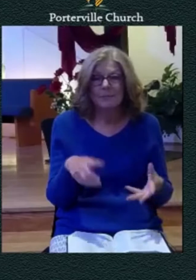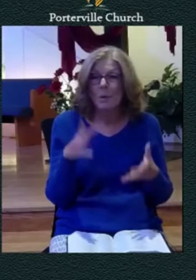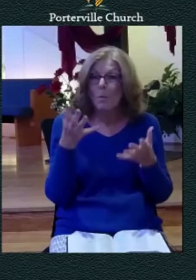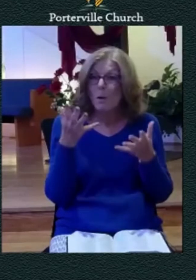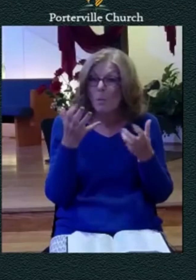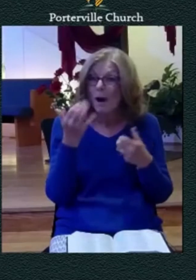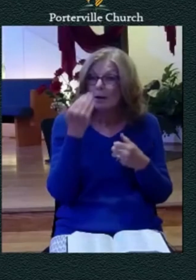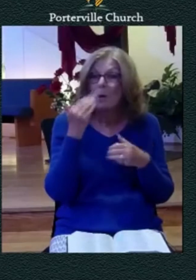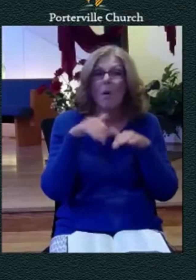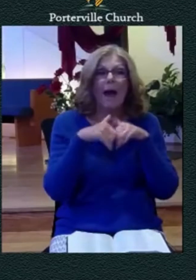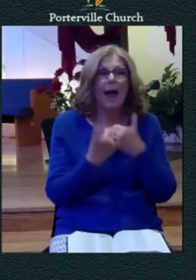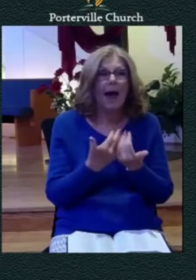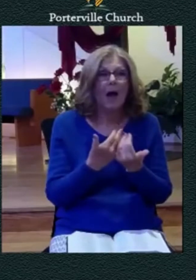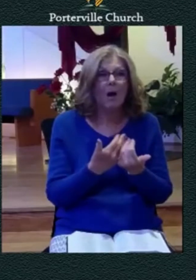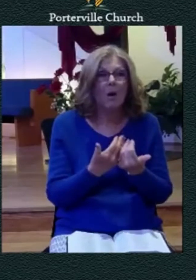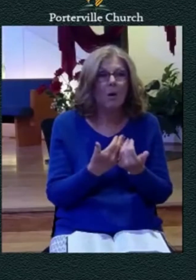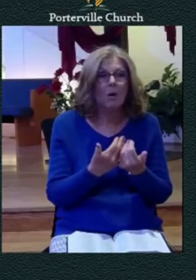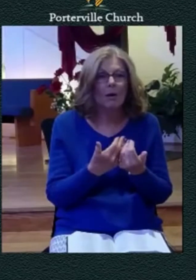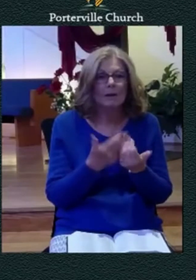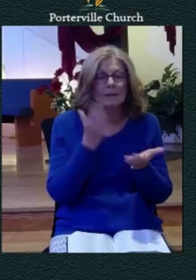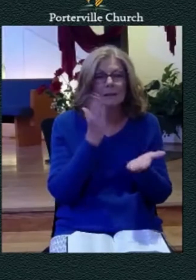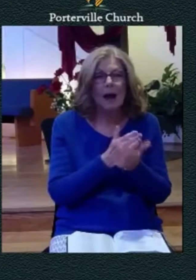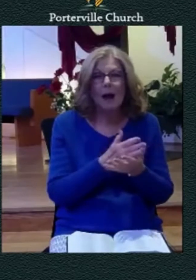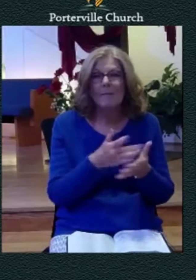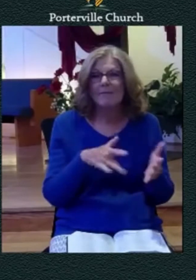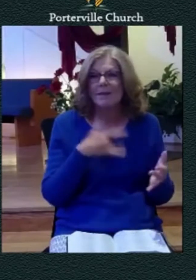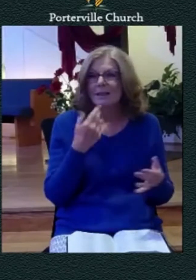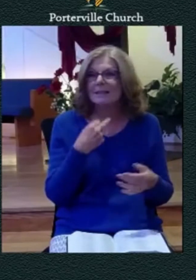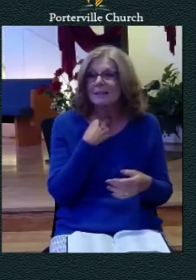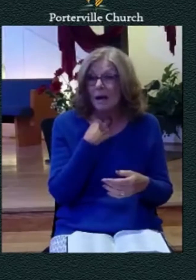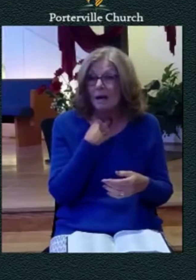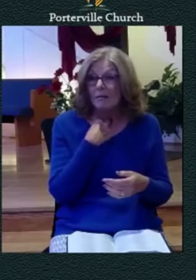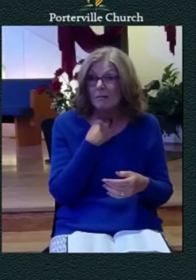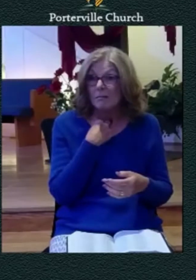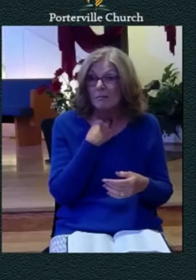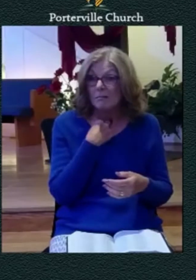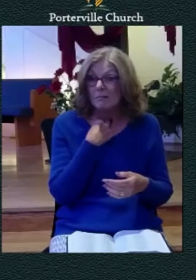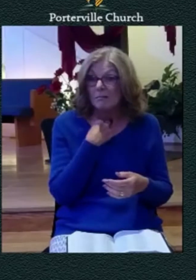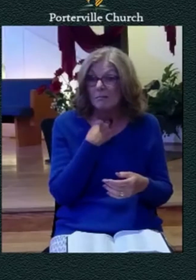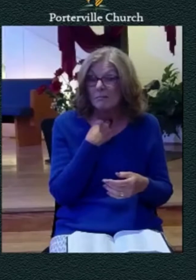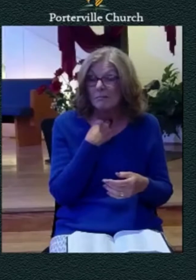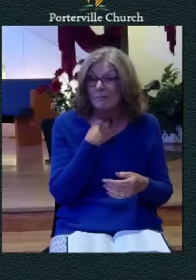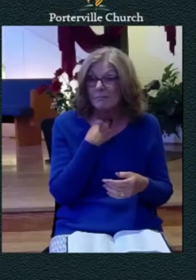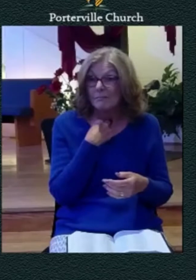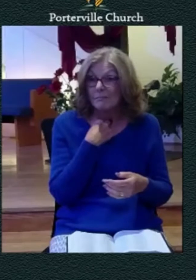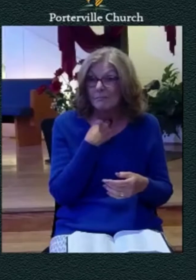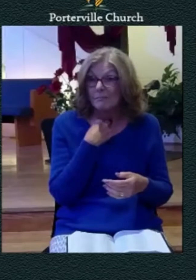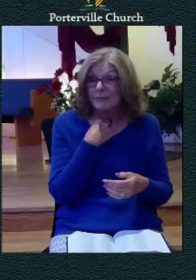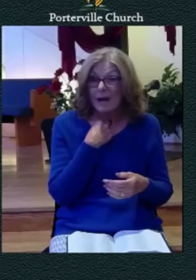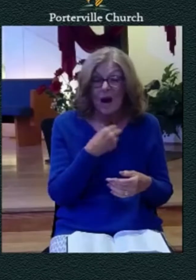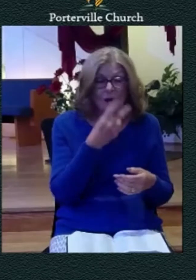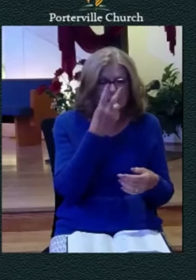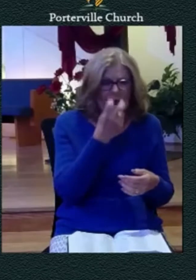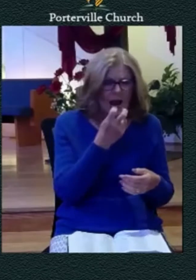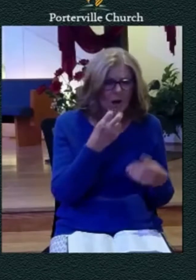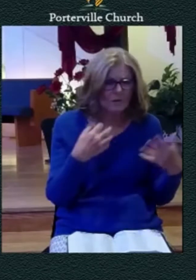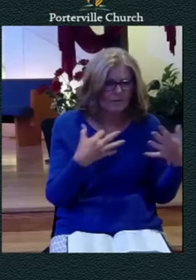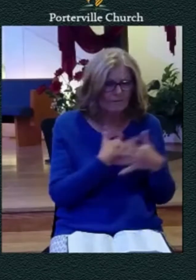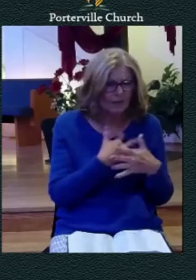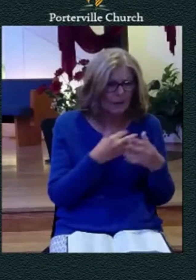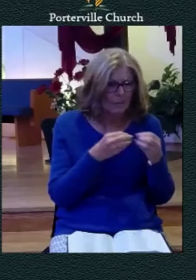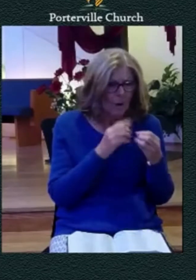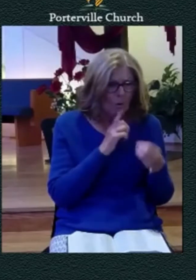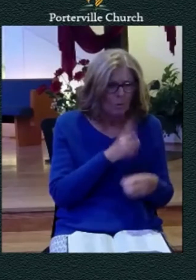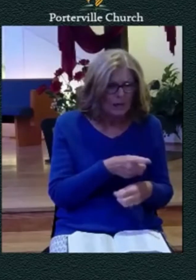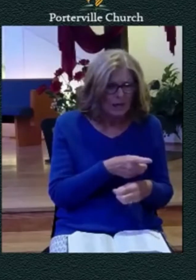where god seems less and less true the doubts and fears more and more real how do we come out from such a